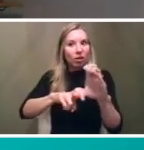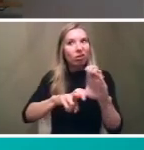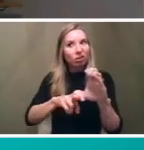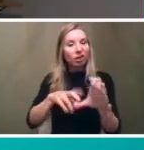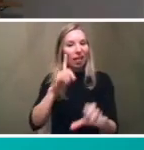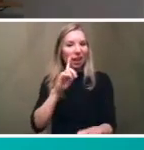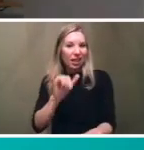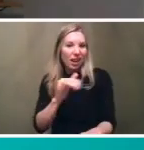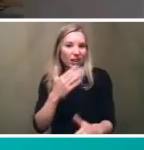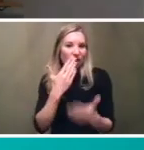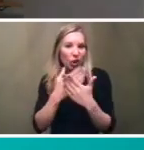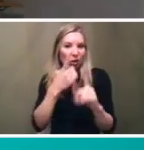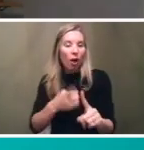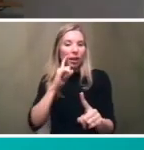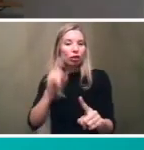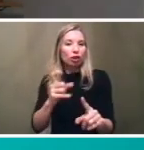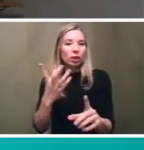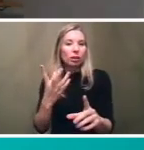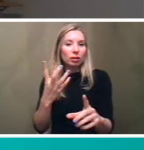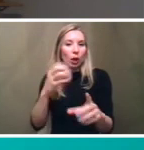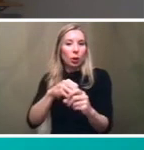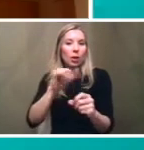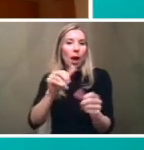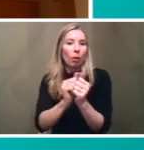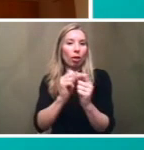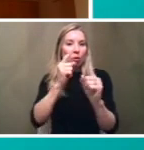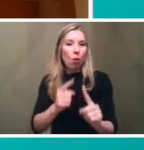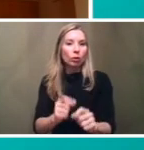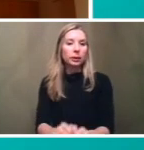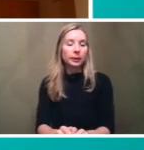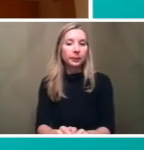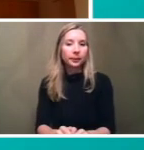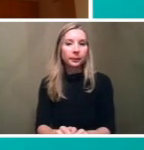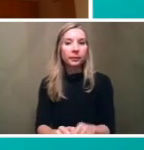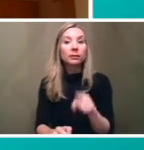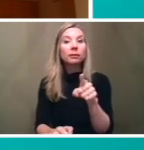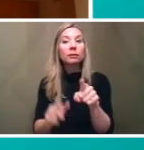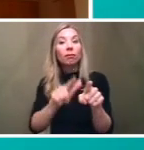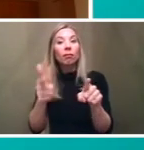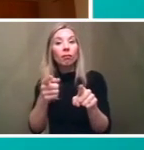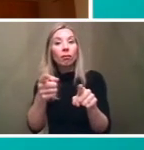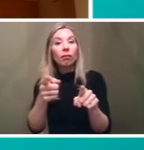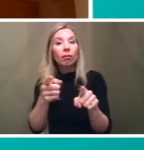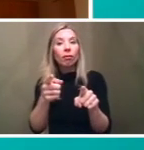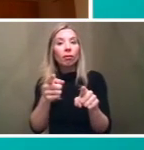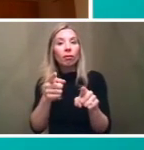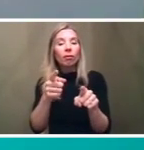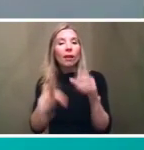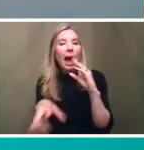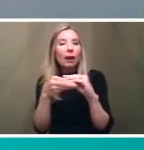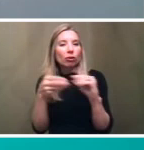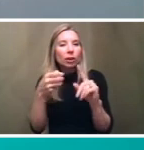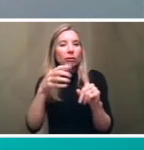we can update to our to our goals but as just add to add just a little extra context though i think